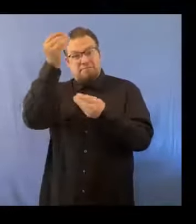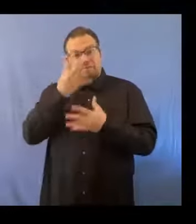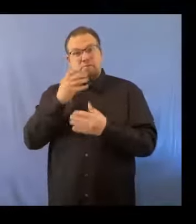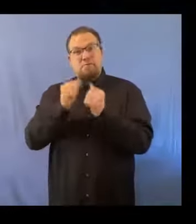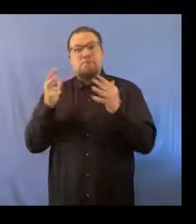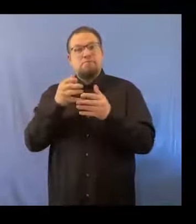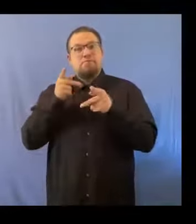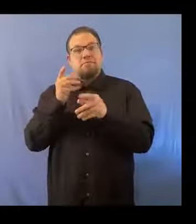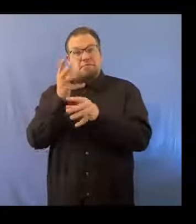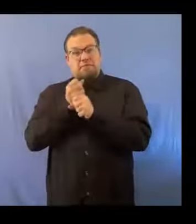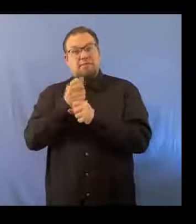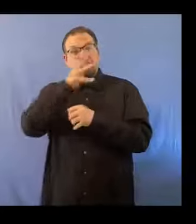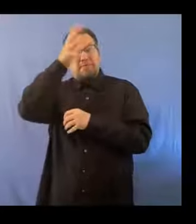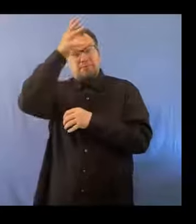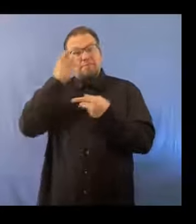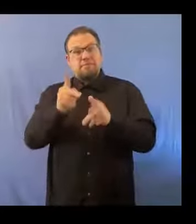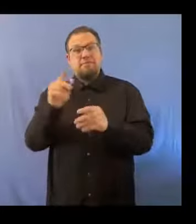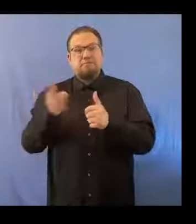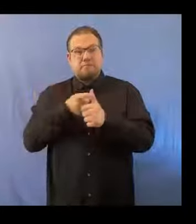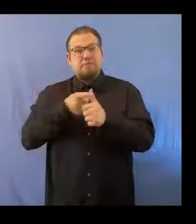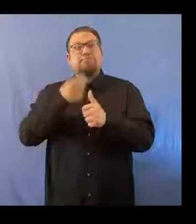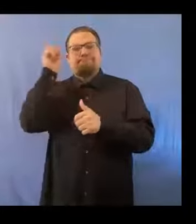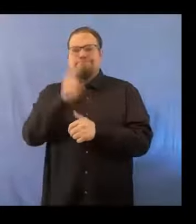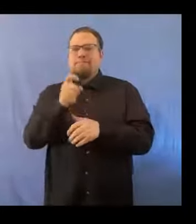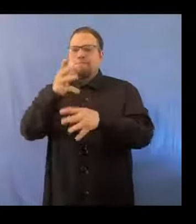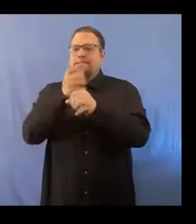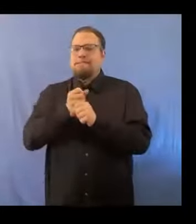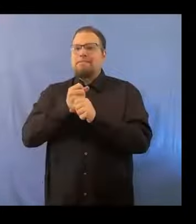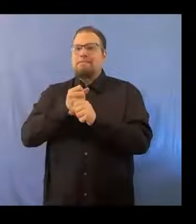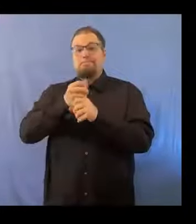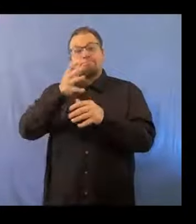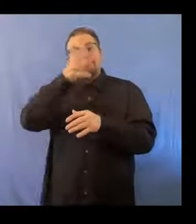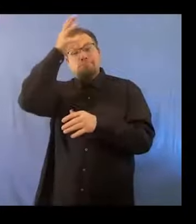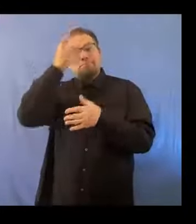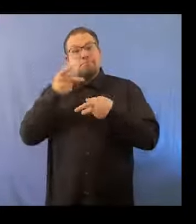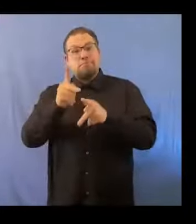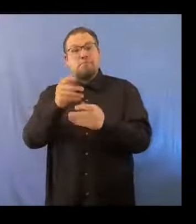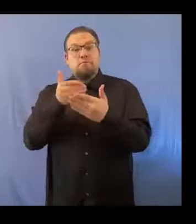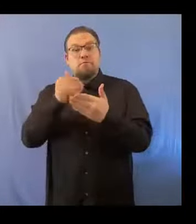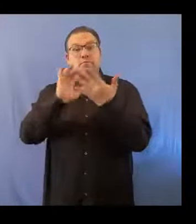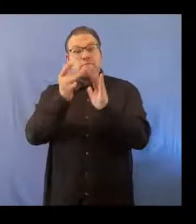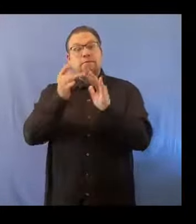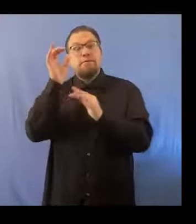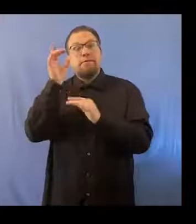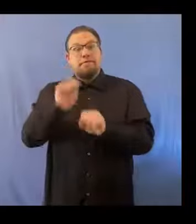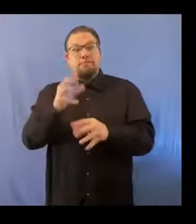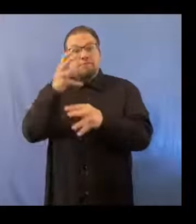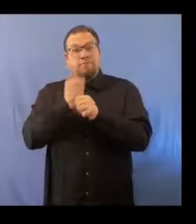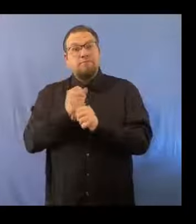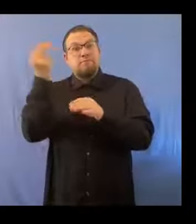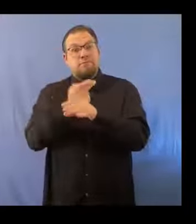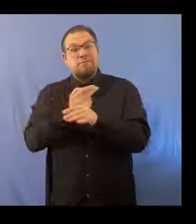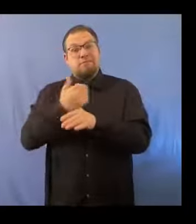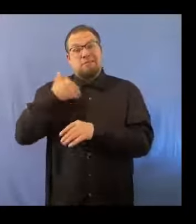The law requires internet websites to get a parent's permission before they can get or use a child who is under the age of 13's